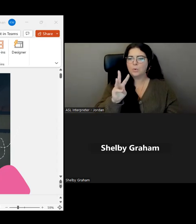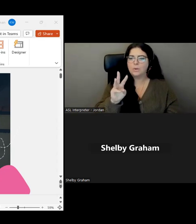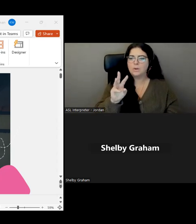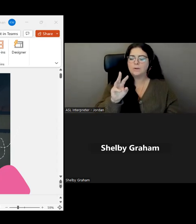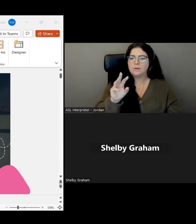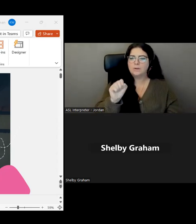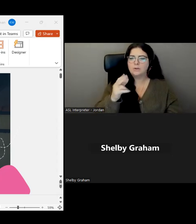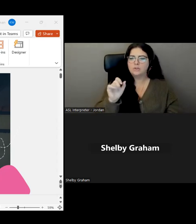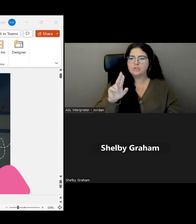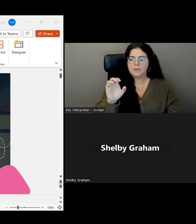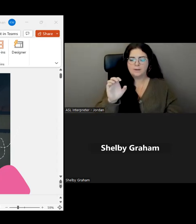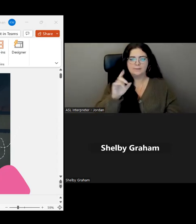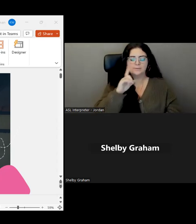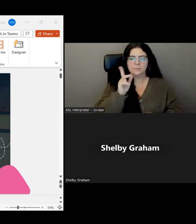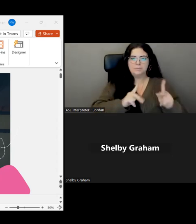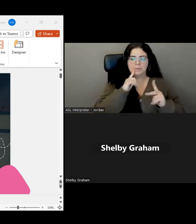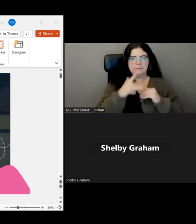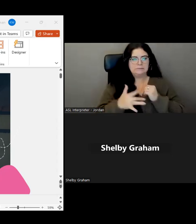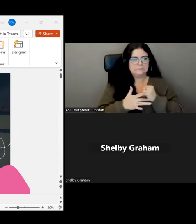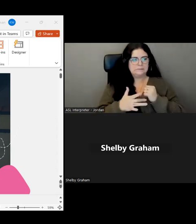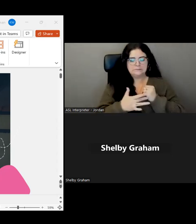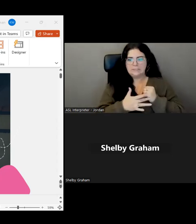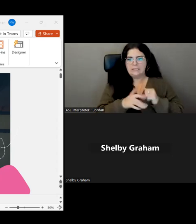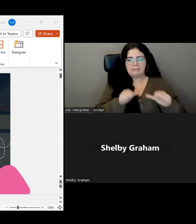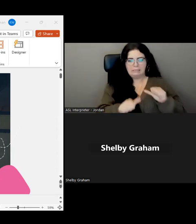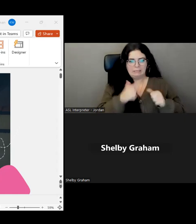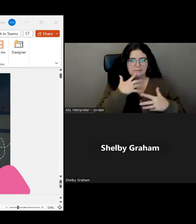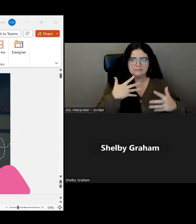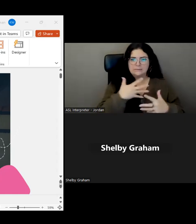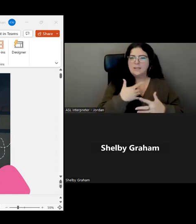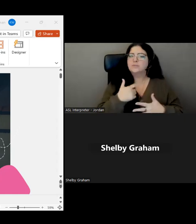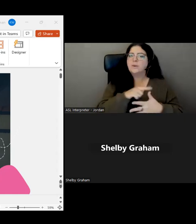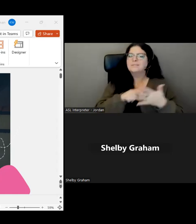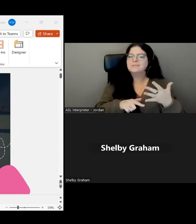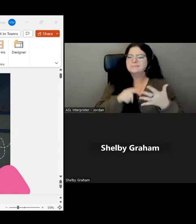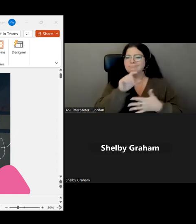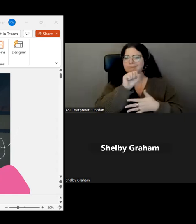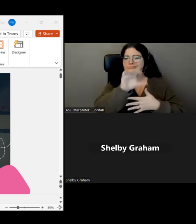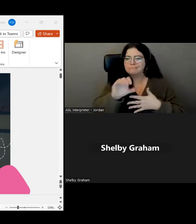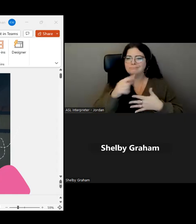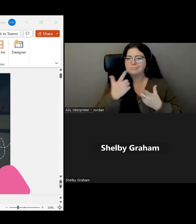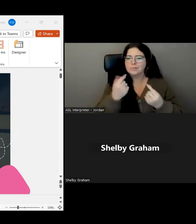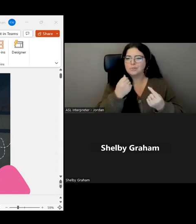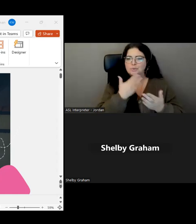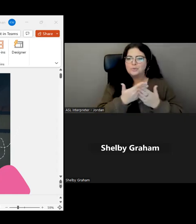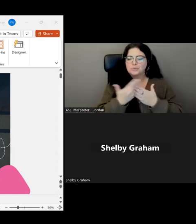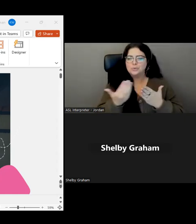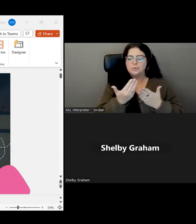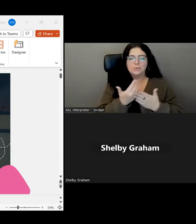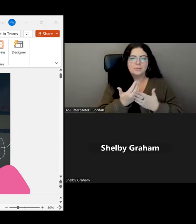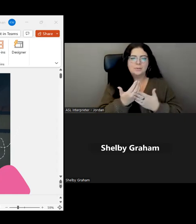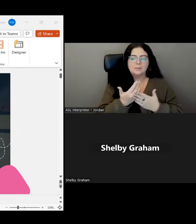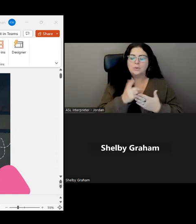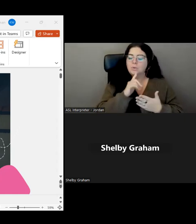thought I'd come up with some tips to sort of overcome that fear. And I also got some questions from you guys to